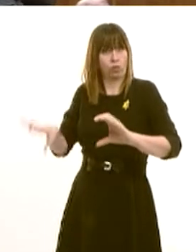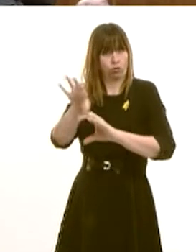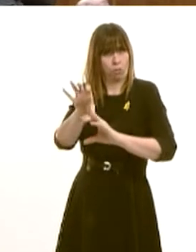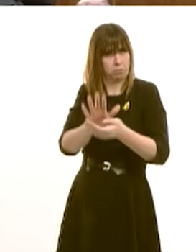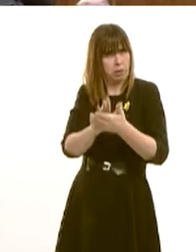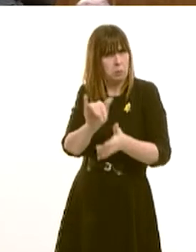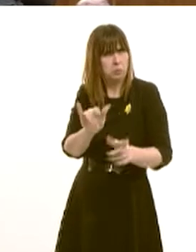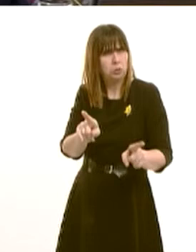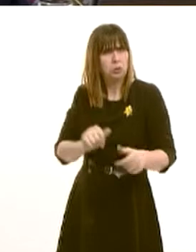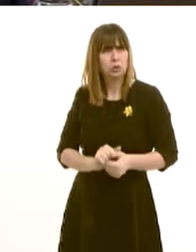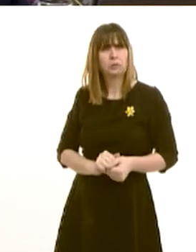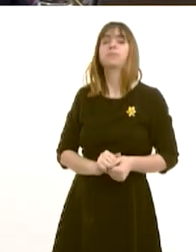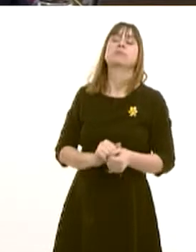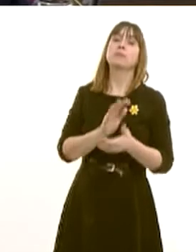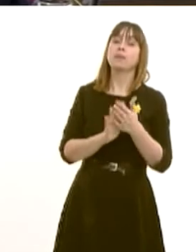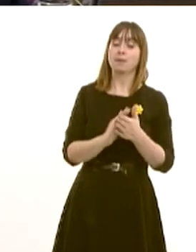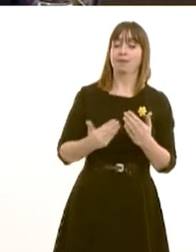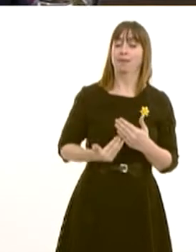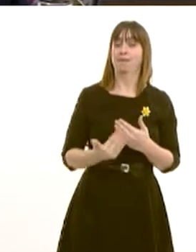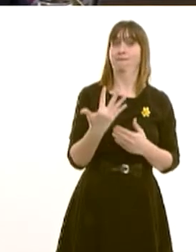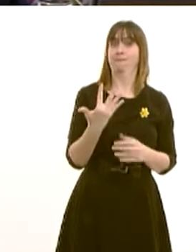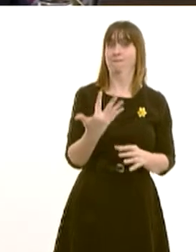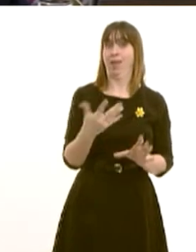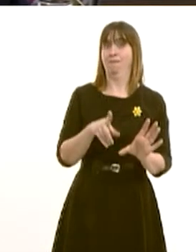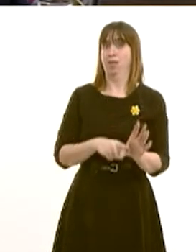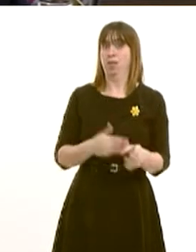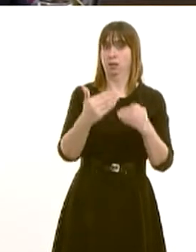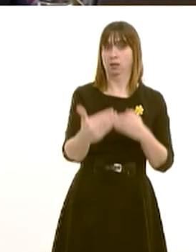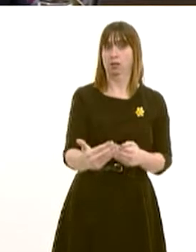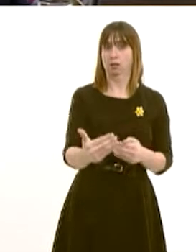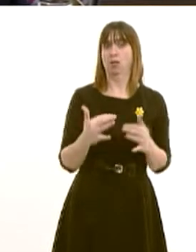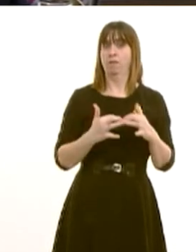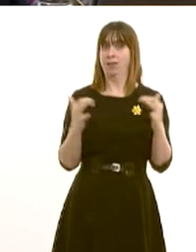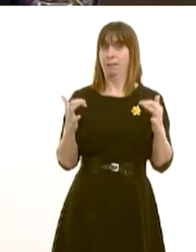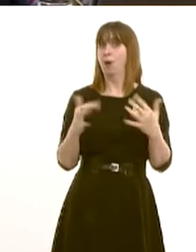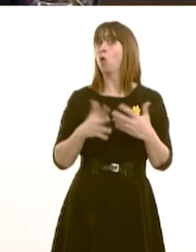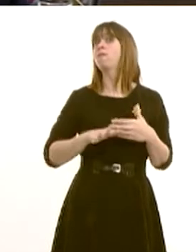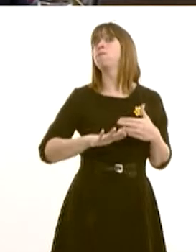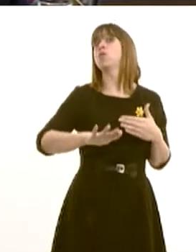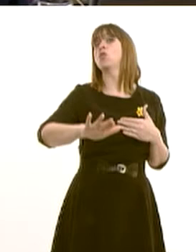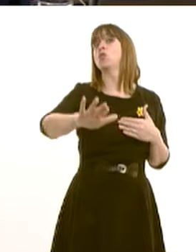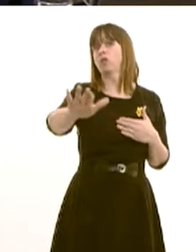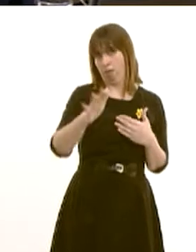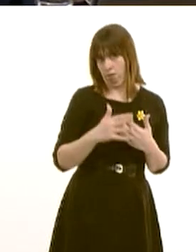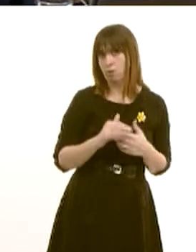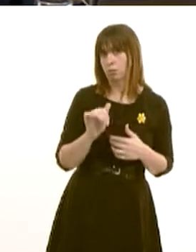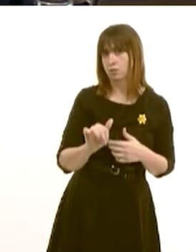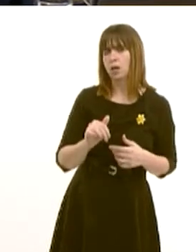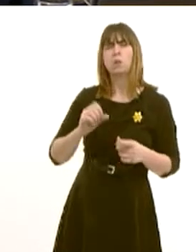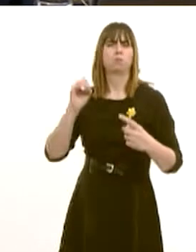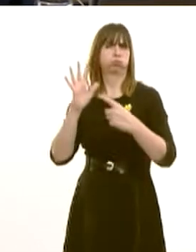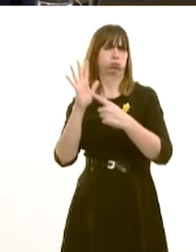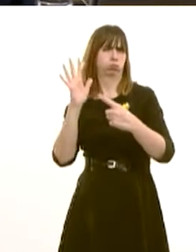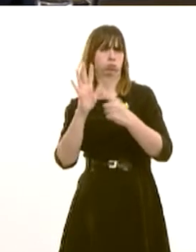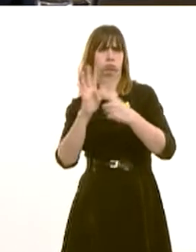Well, we're talking about during the next five years of the Assembly, and even more than that, what's important is that we should target